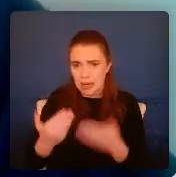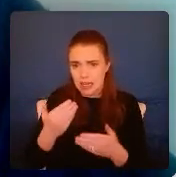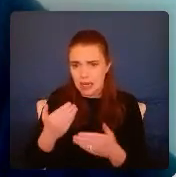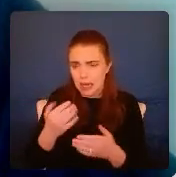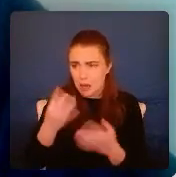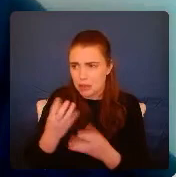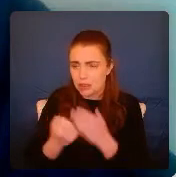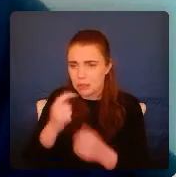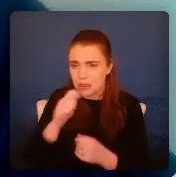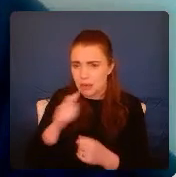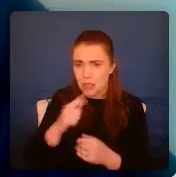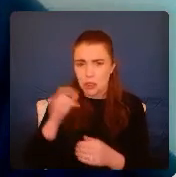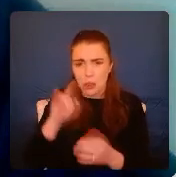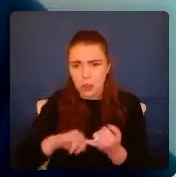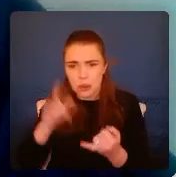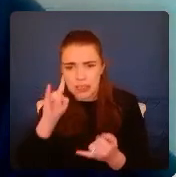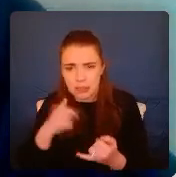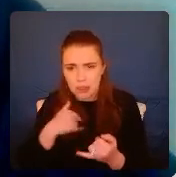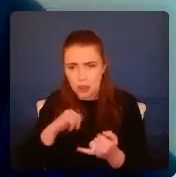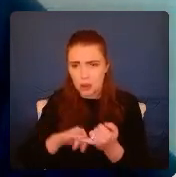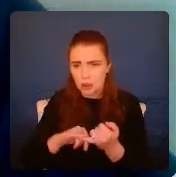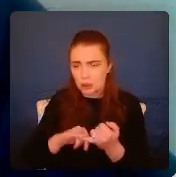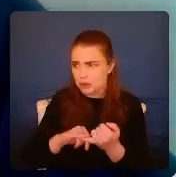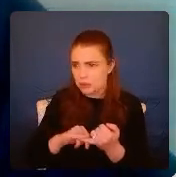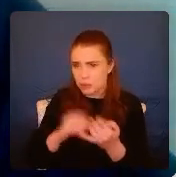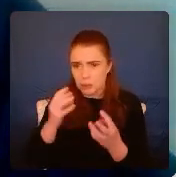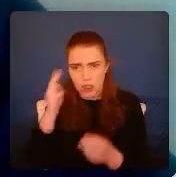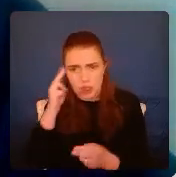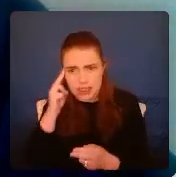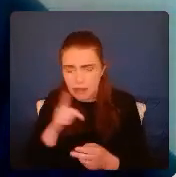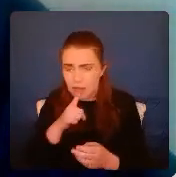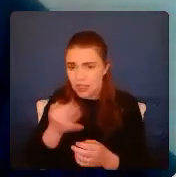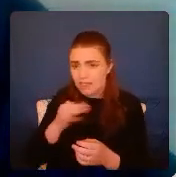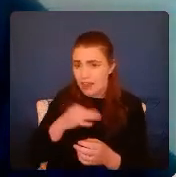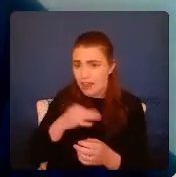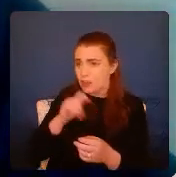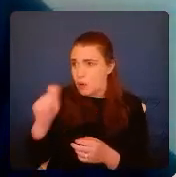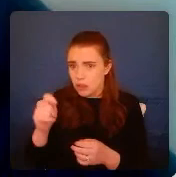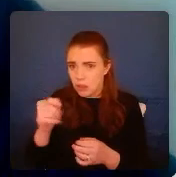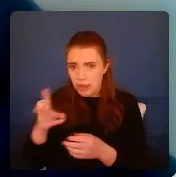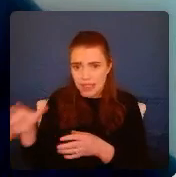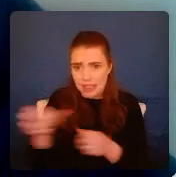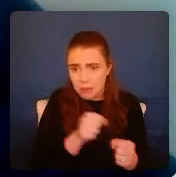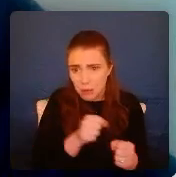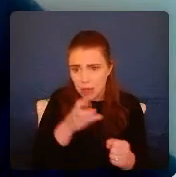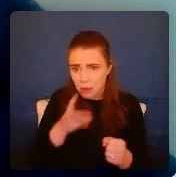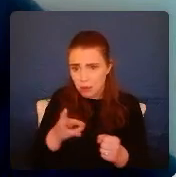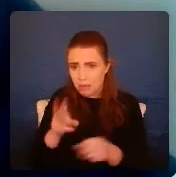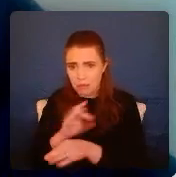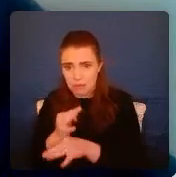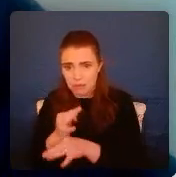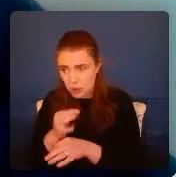Who'd understand? If we were taken away from them, where would they put us? What would it be like? And would we get to see our parents again? Would they get new kids to replace us?